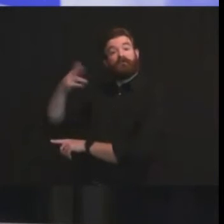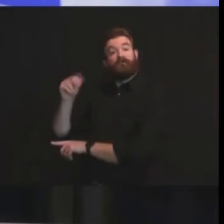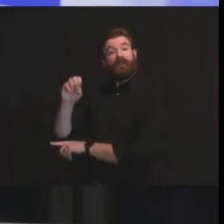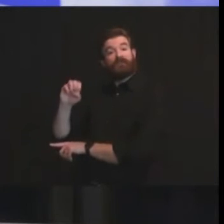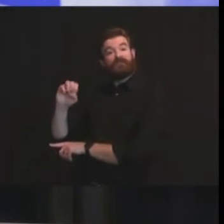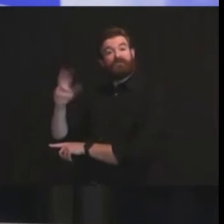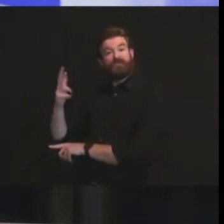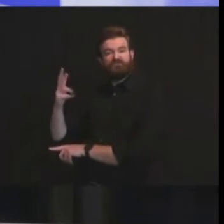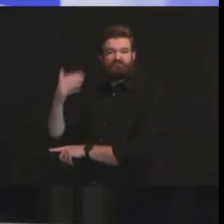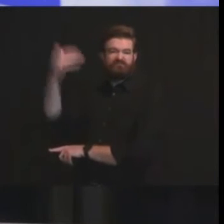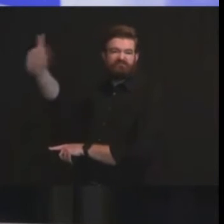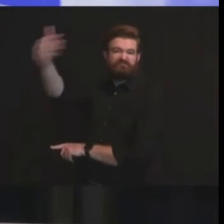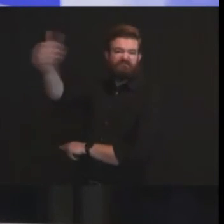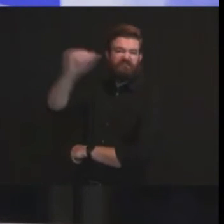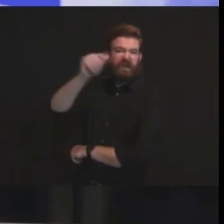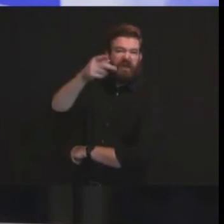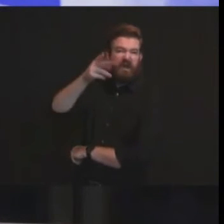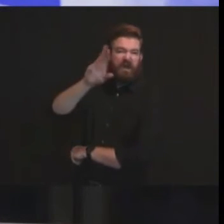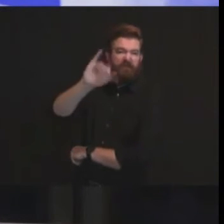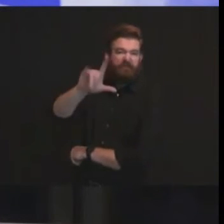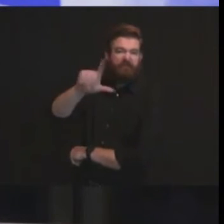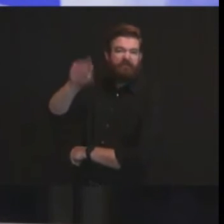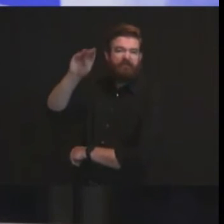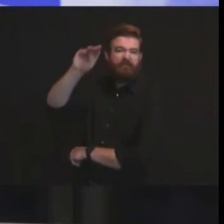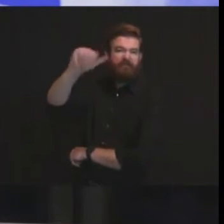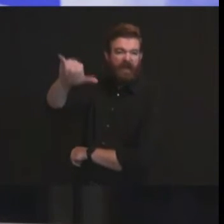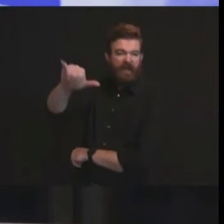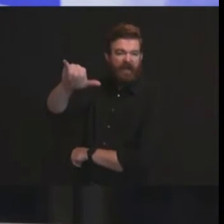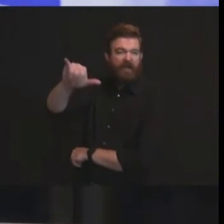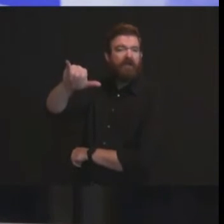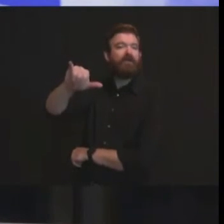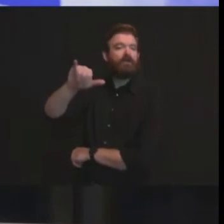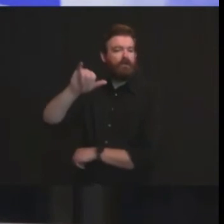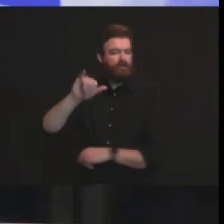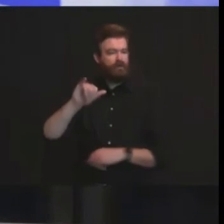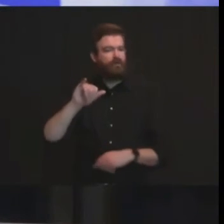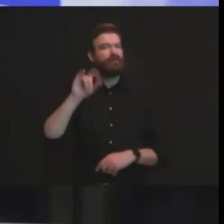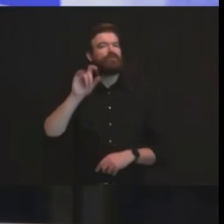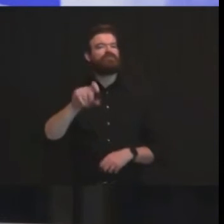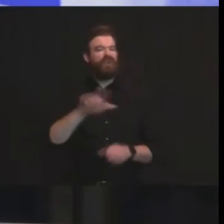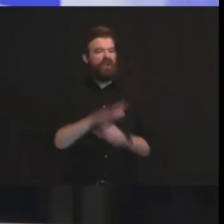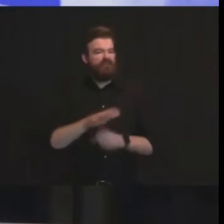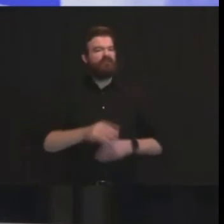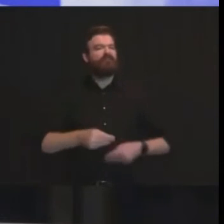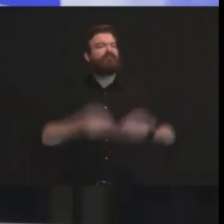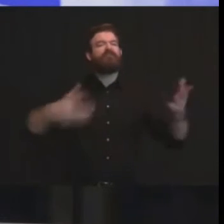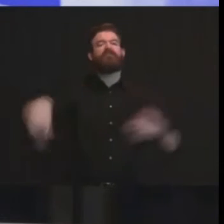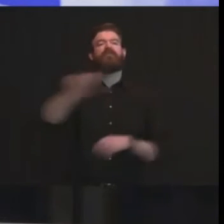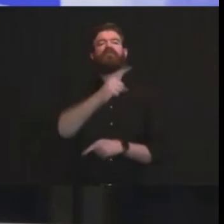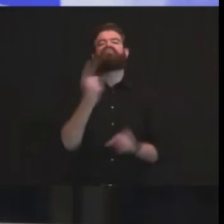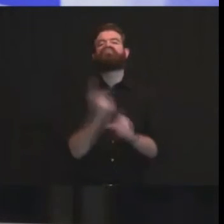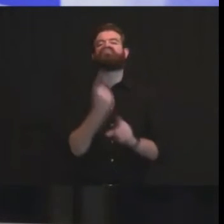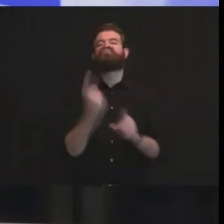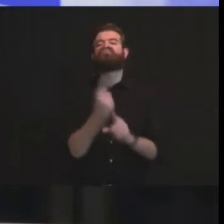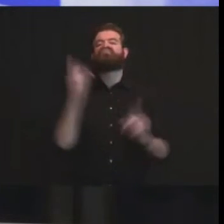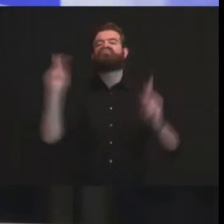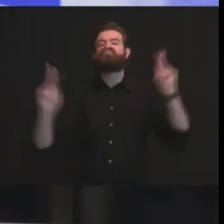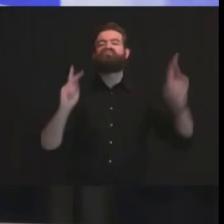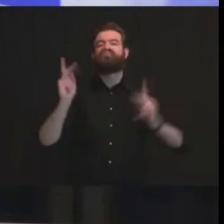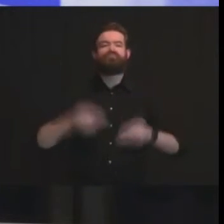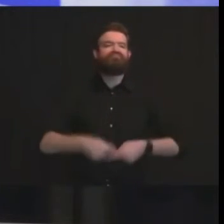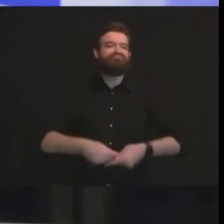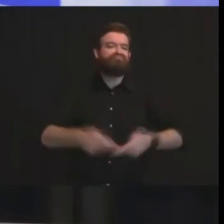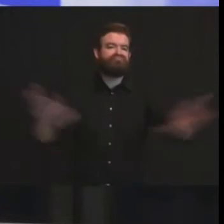to meet the overall general population demand while we wait for the vaccine to arrive as dr